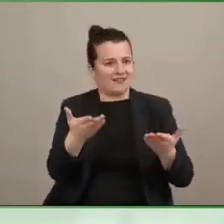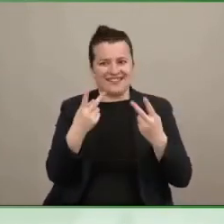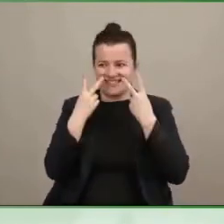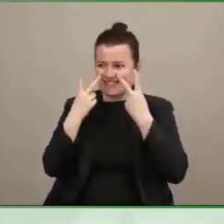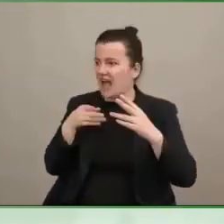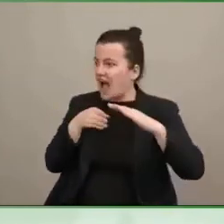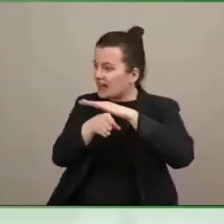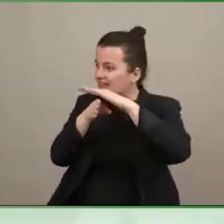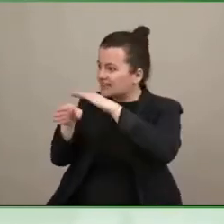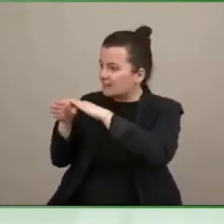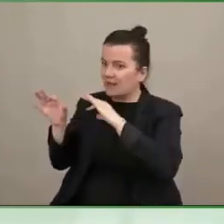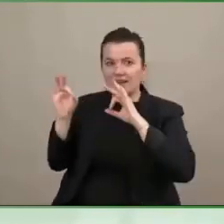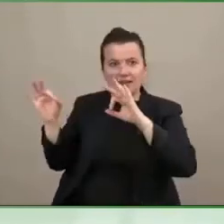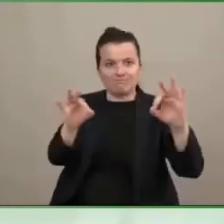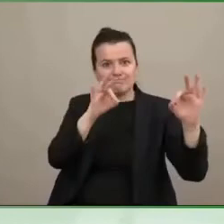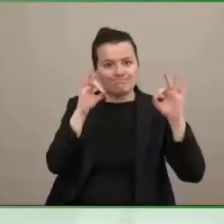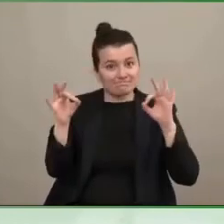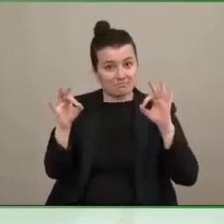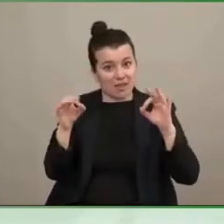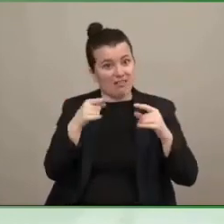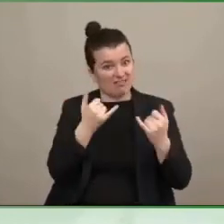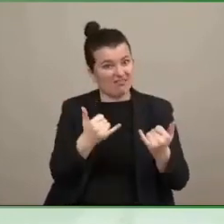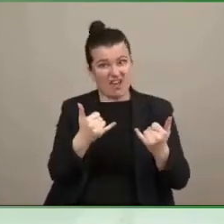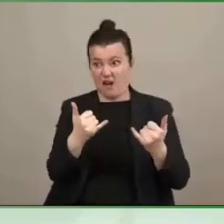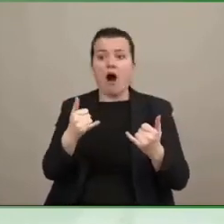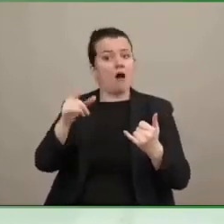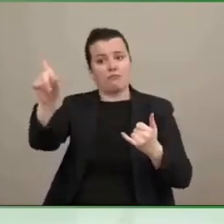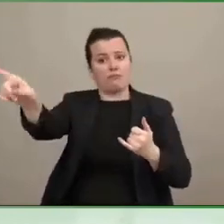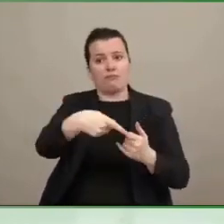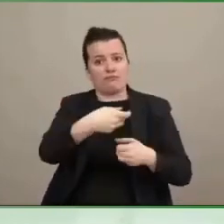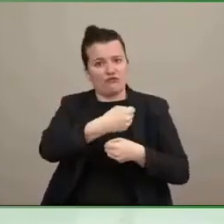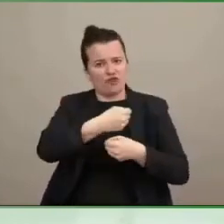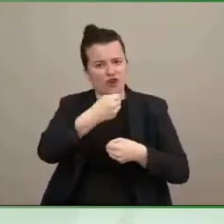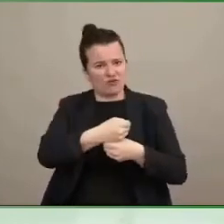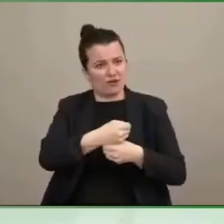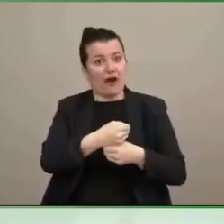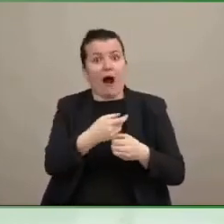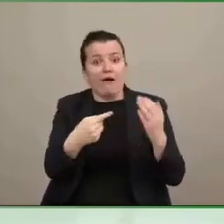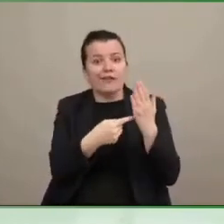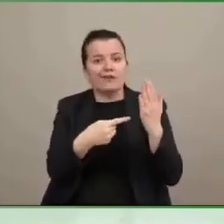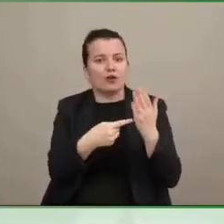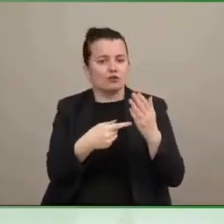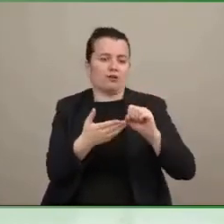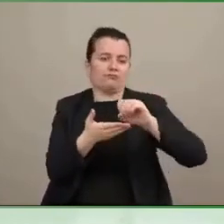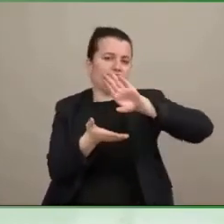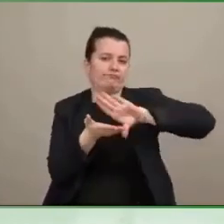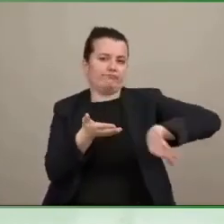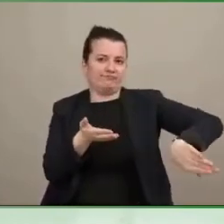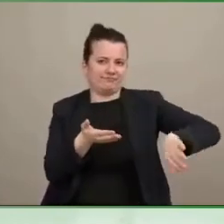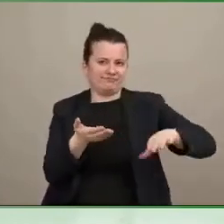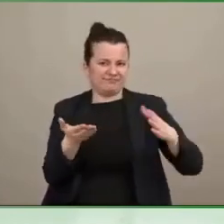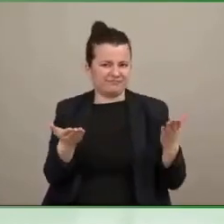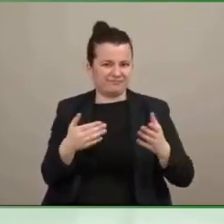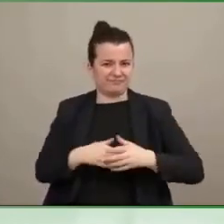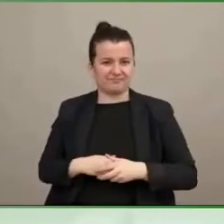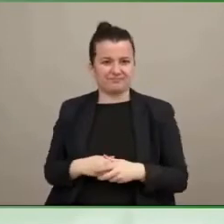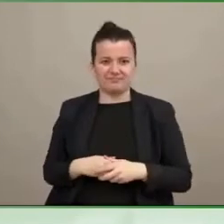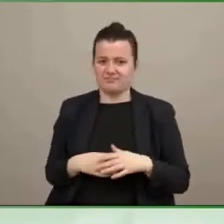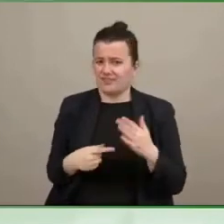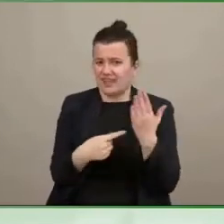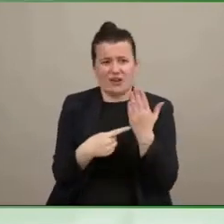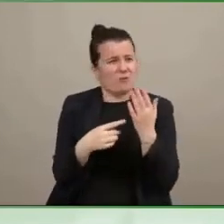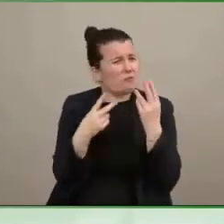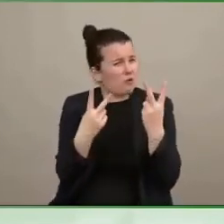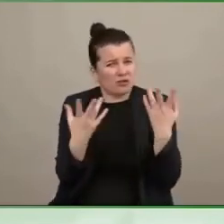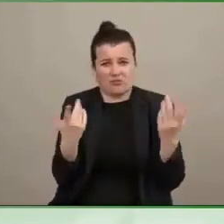now really technology, accessibility are not seen as accommodations. It was seen during COVID as necessary to do your job. What